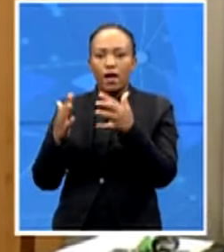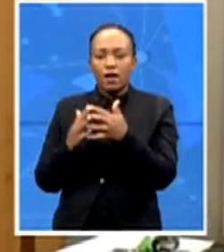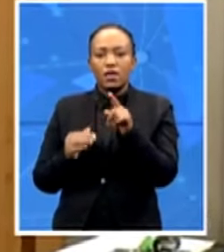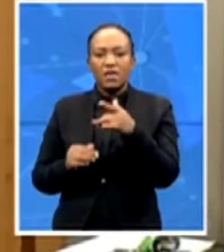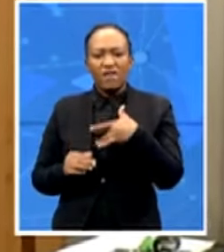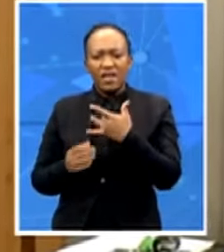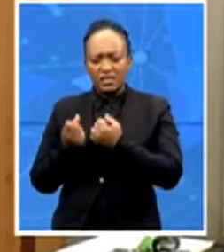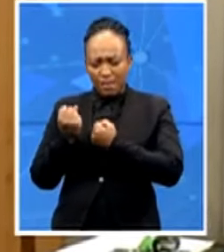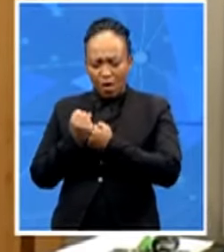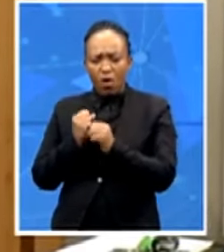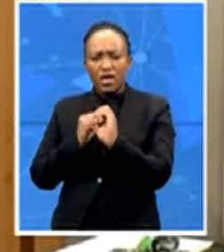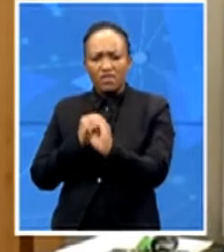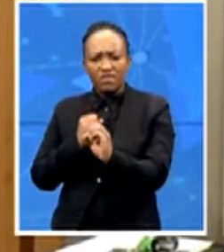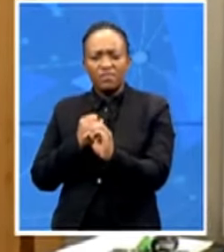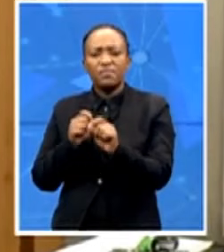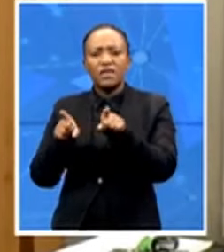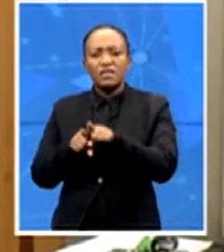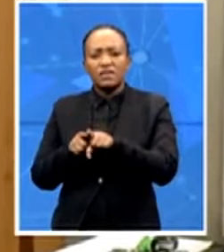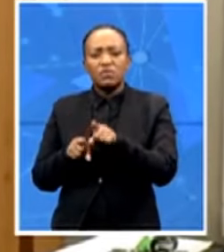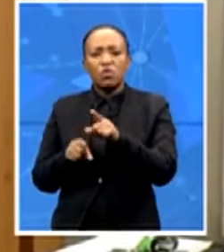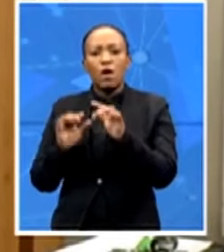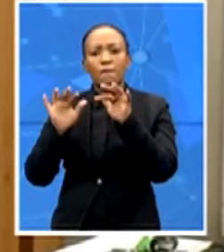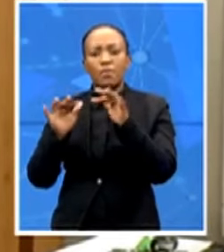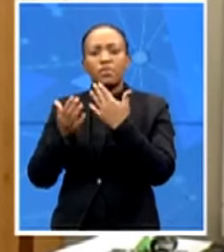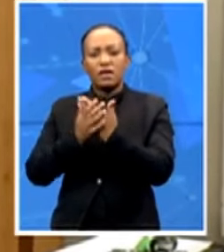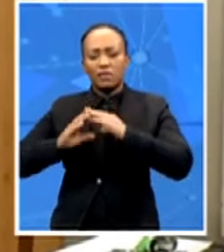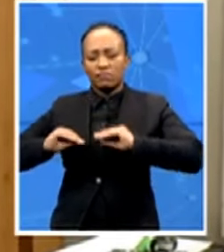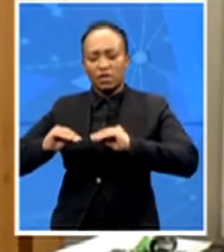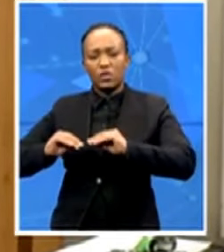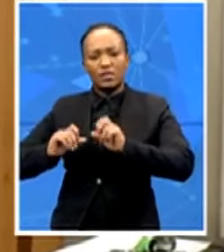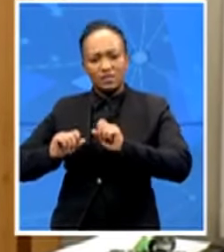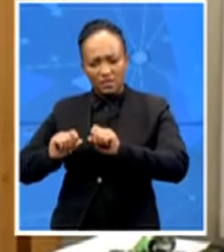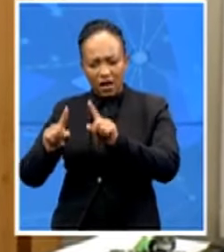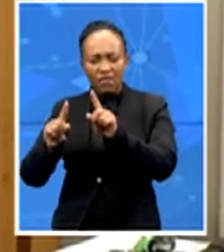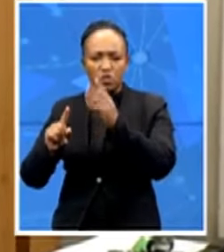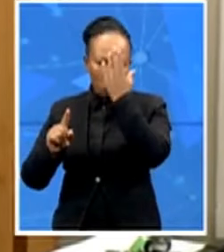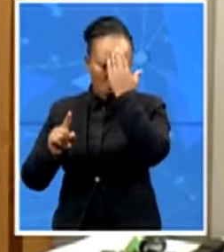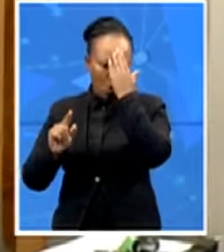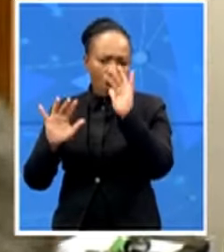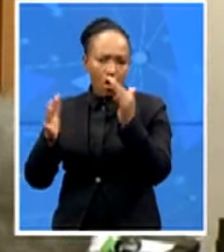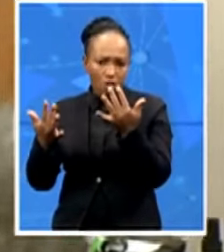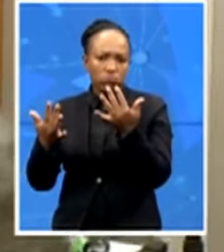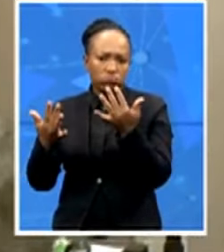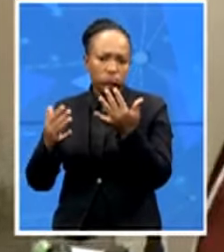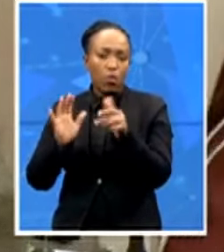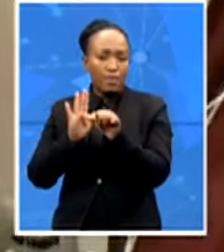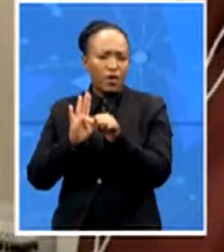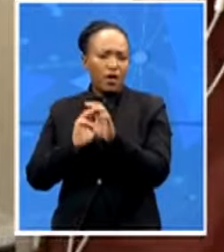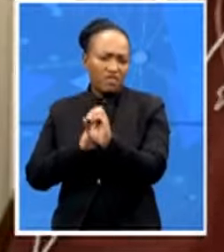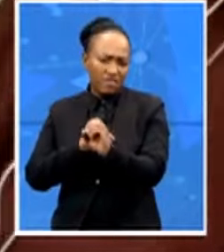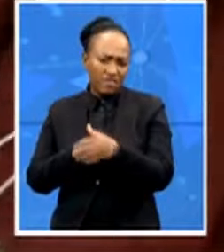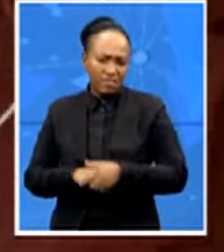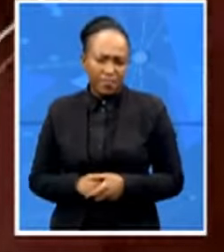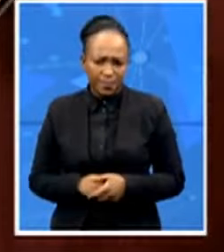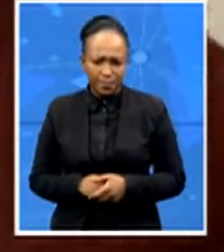for people to be able to educate themselves and become the allies that we know are so important in every movement. Thank you so much for speaking to us